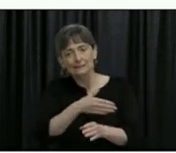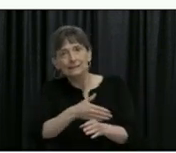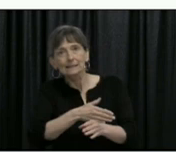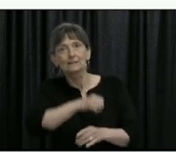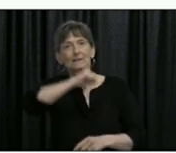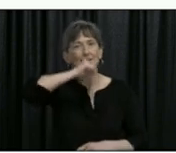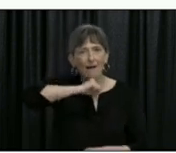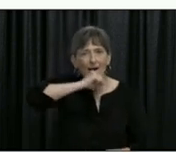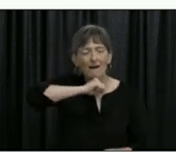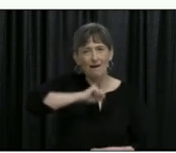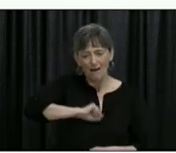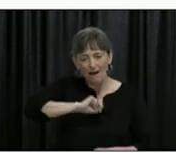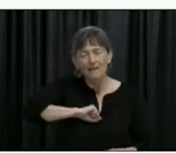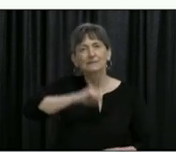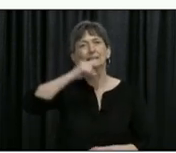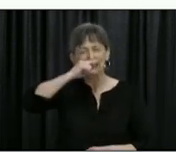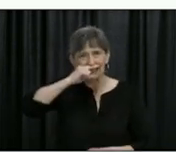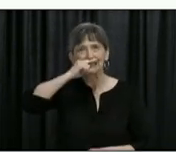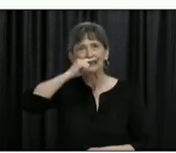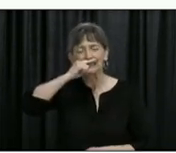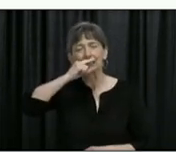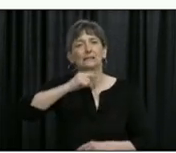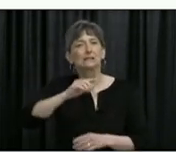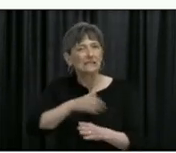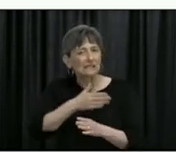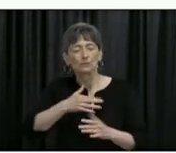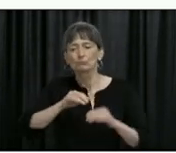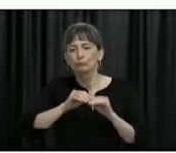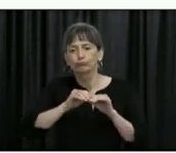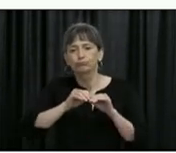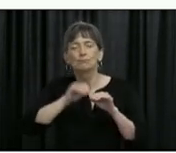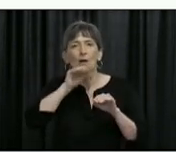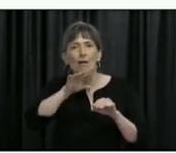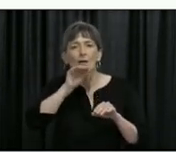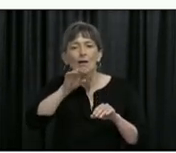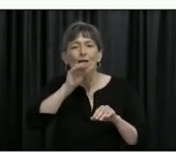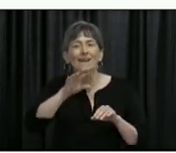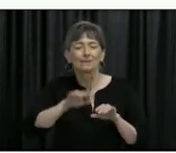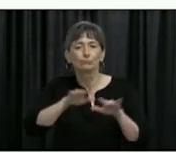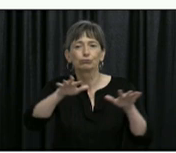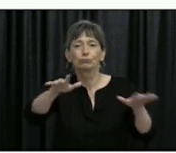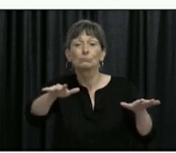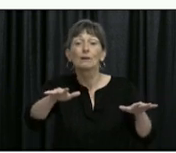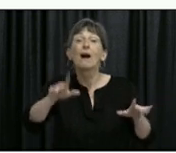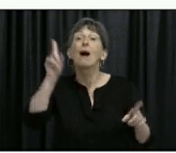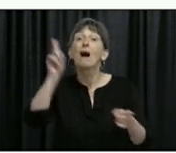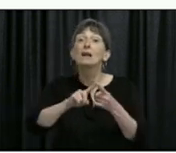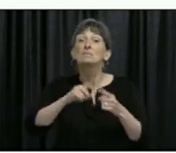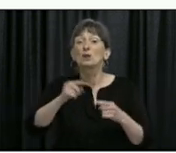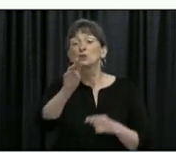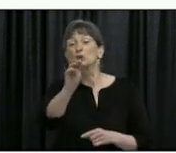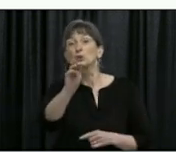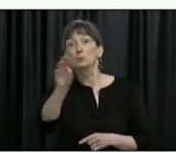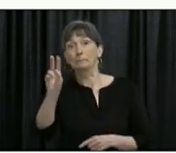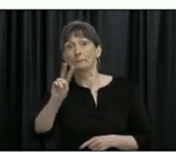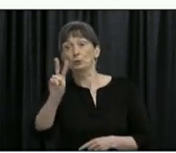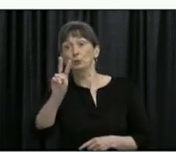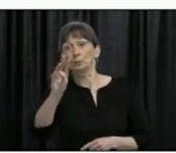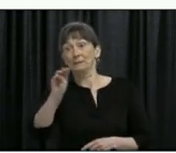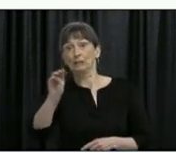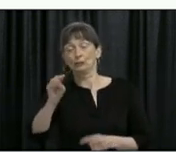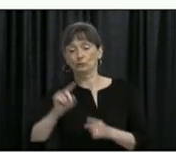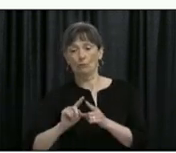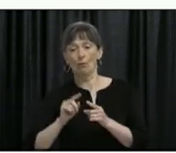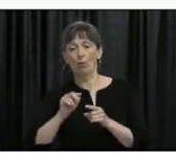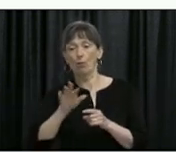these droplets can travel up to six feet or two meters in the air. If you can catch, you can catch COVID-19 if you are